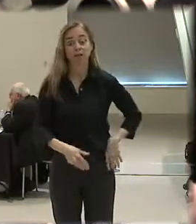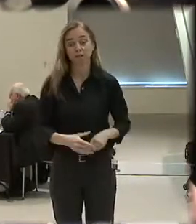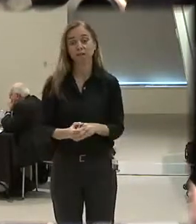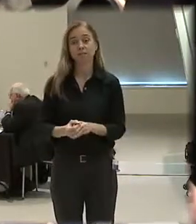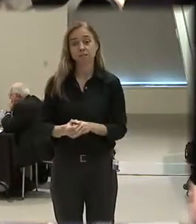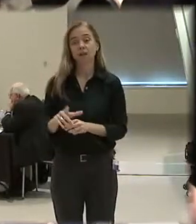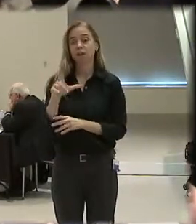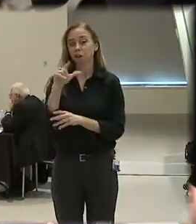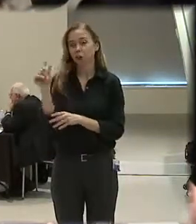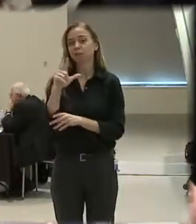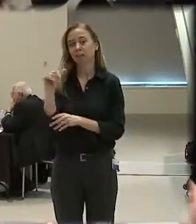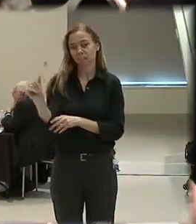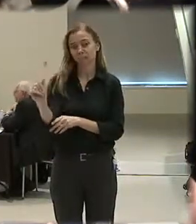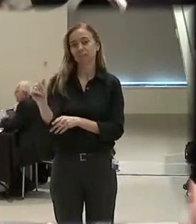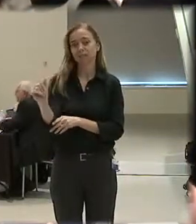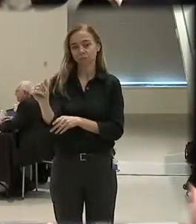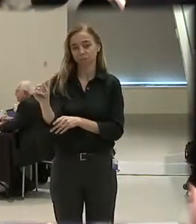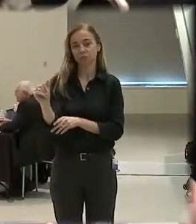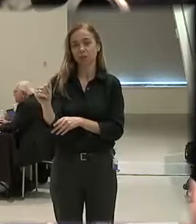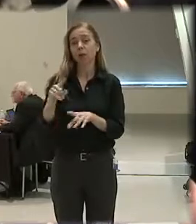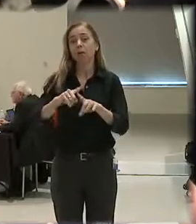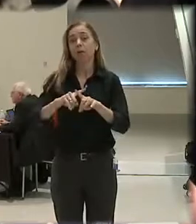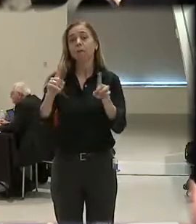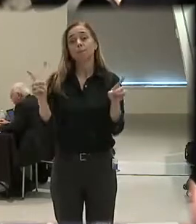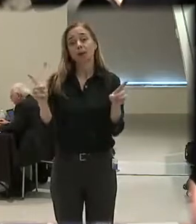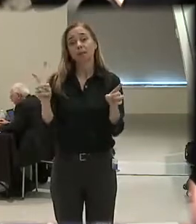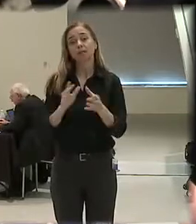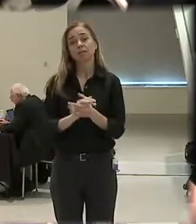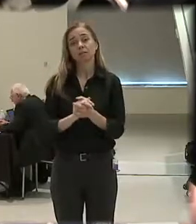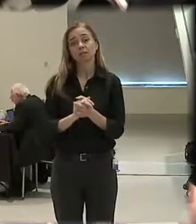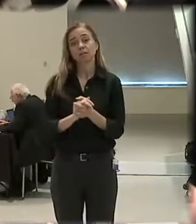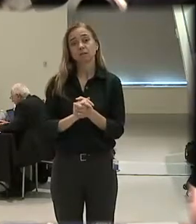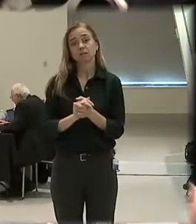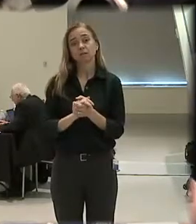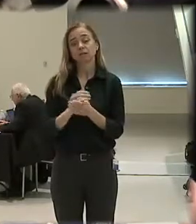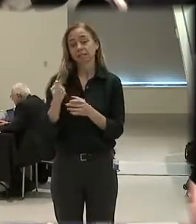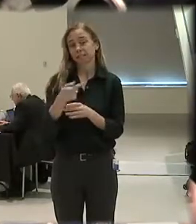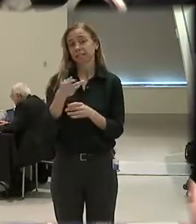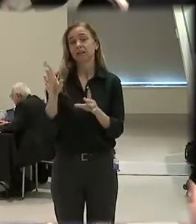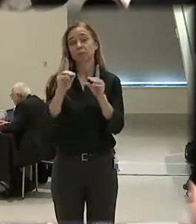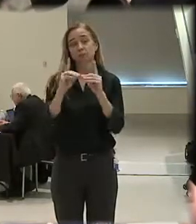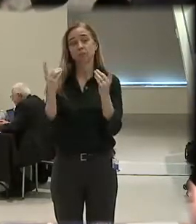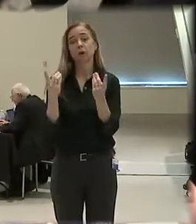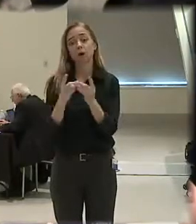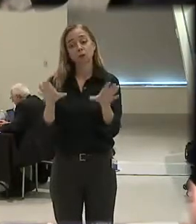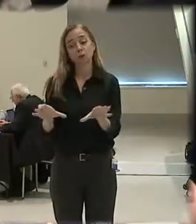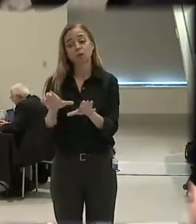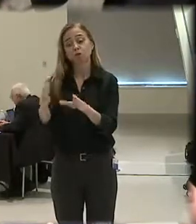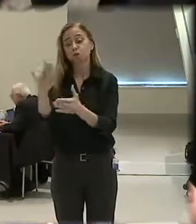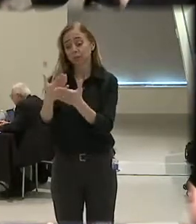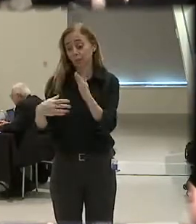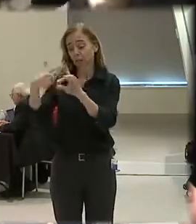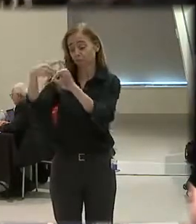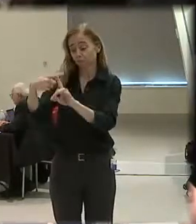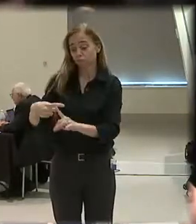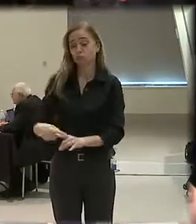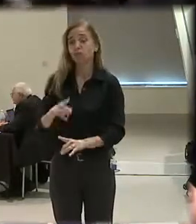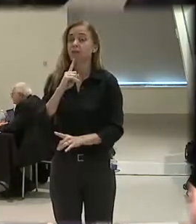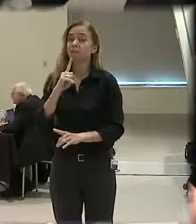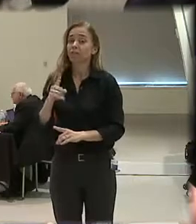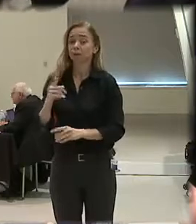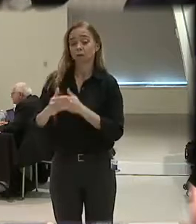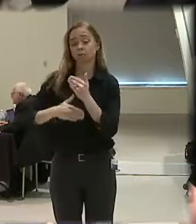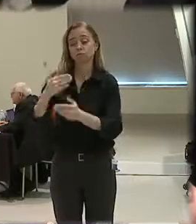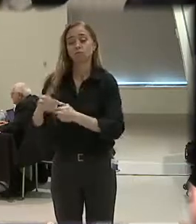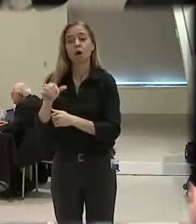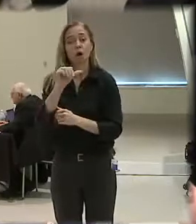say Los Angeles. But, you know, there's several departments that do certain things well, and they're progressive. Austin's one